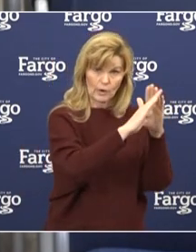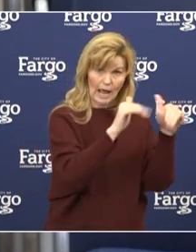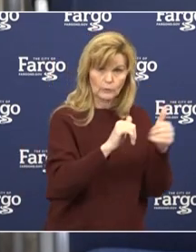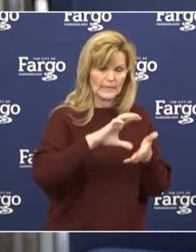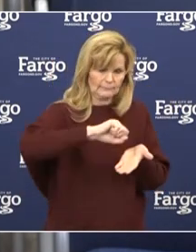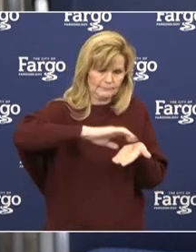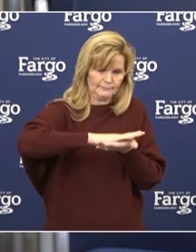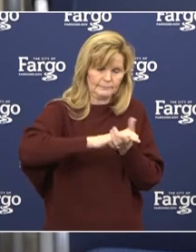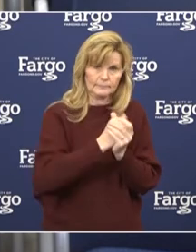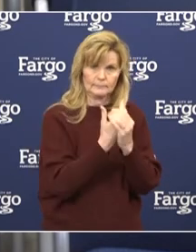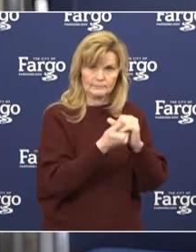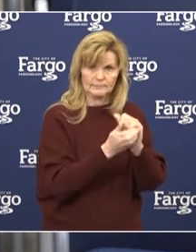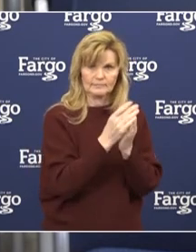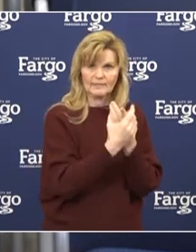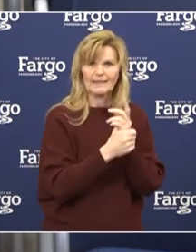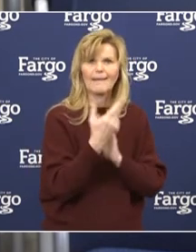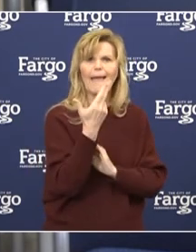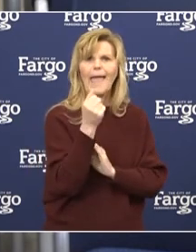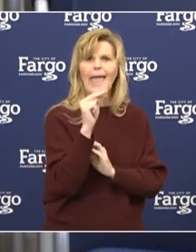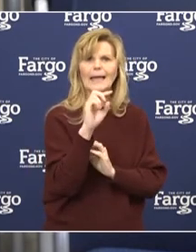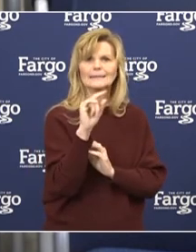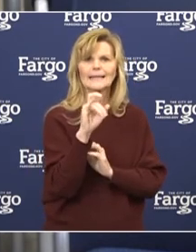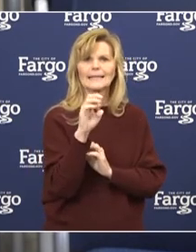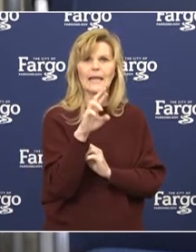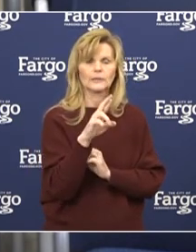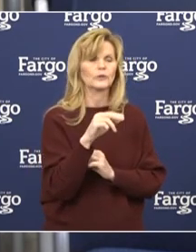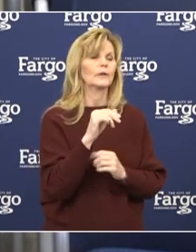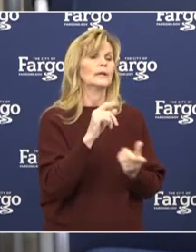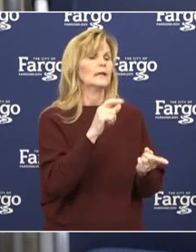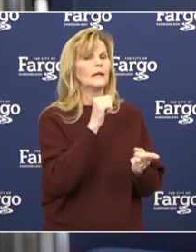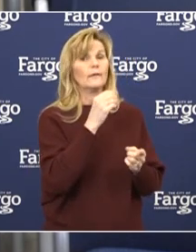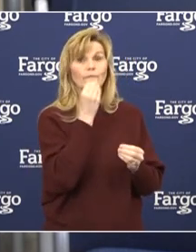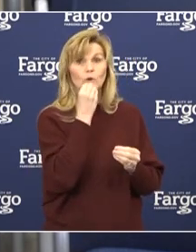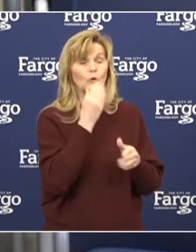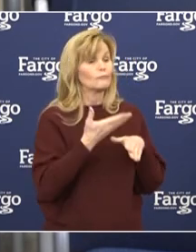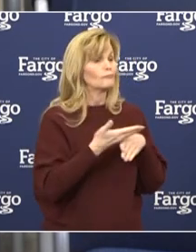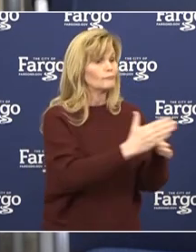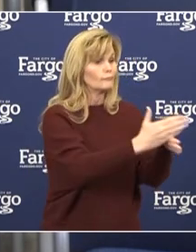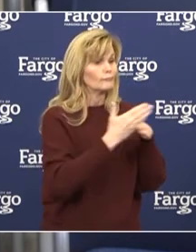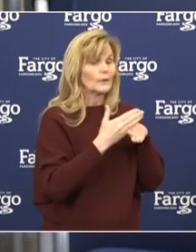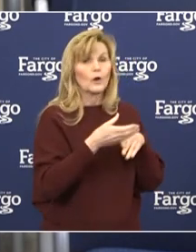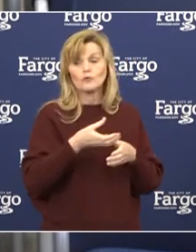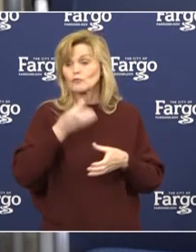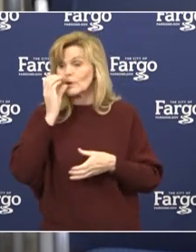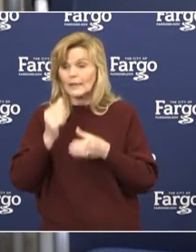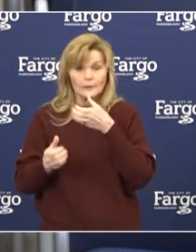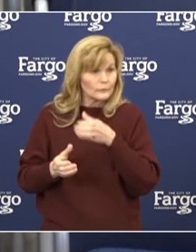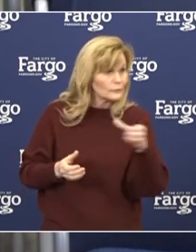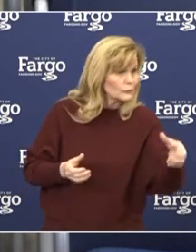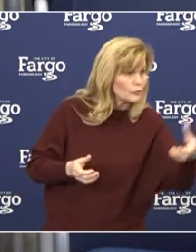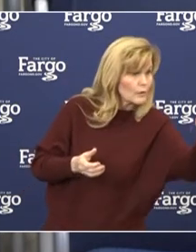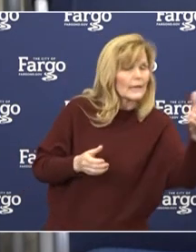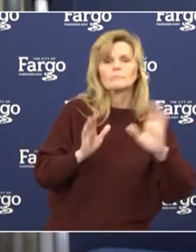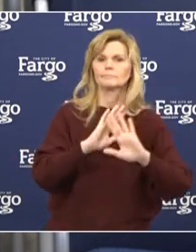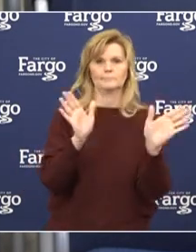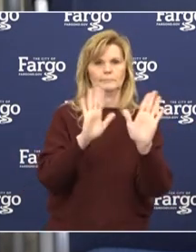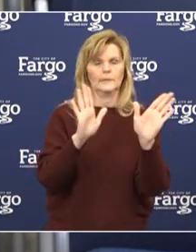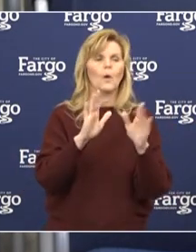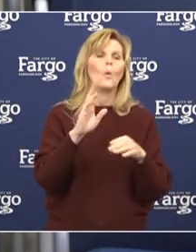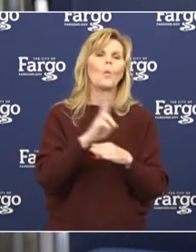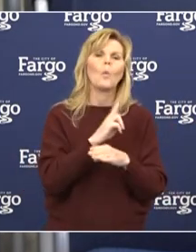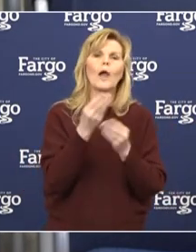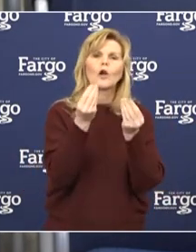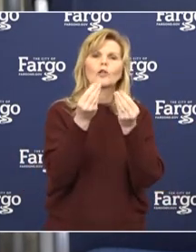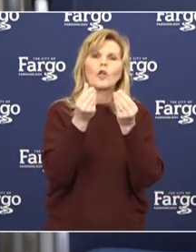sanitizer if that is not an option. And don't share food or beverages. And wear a cloth mask that